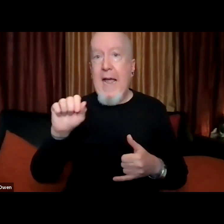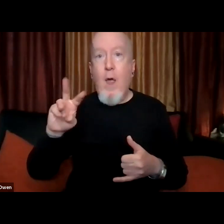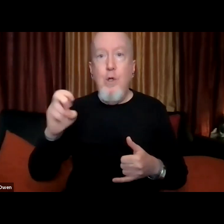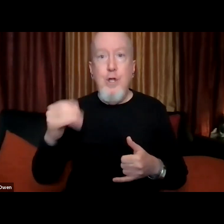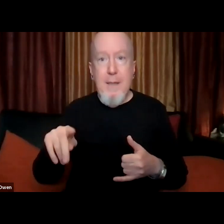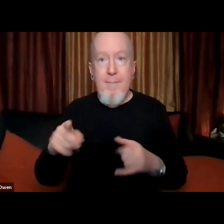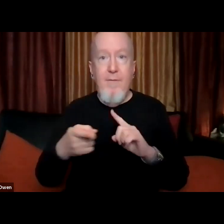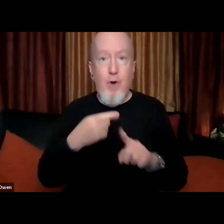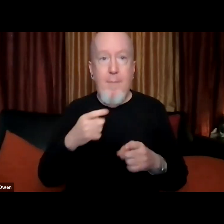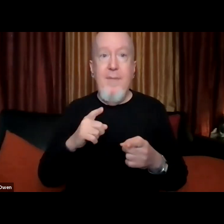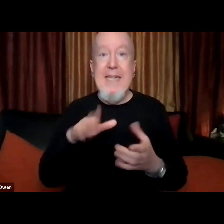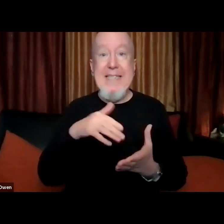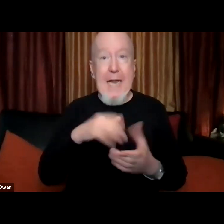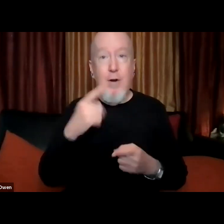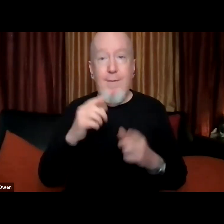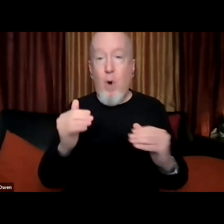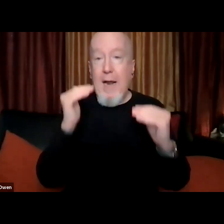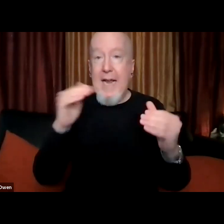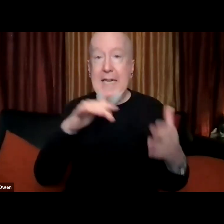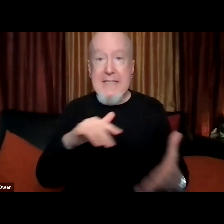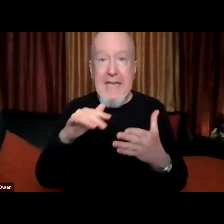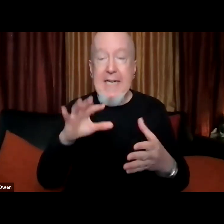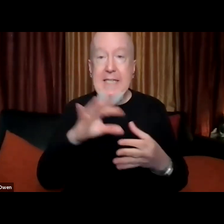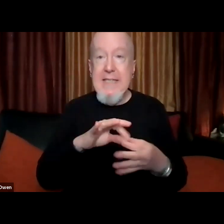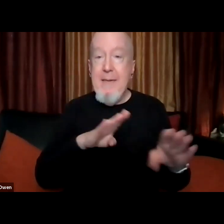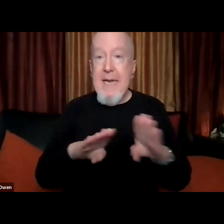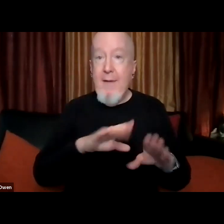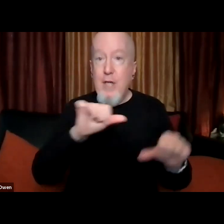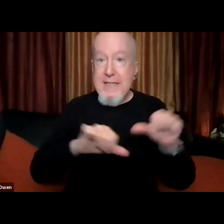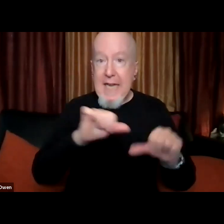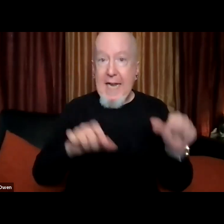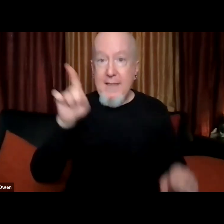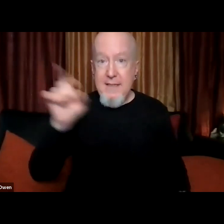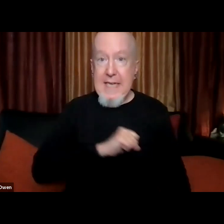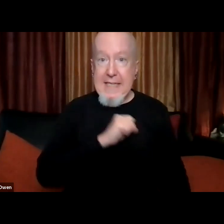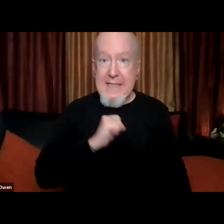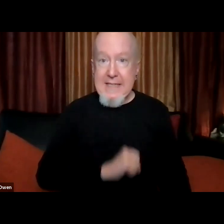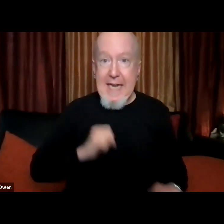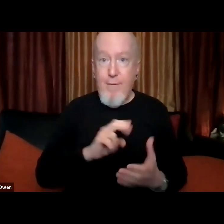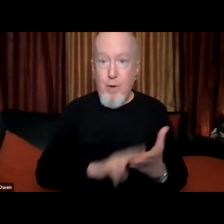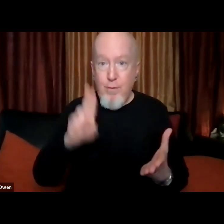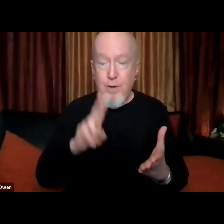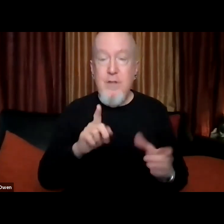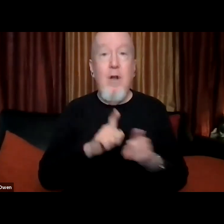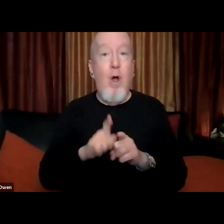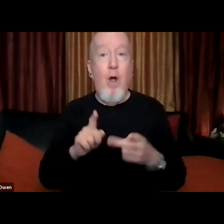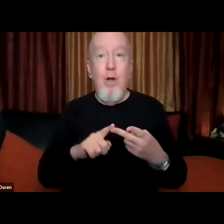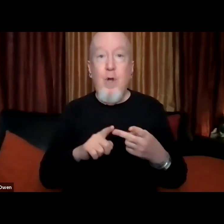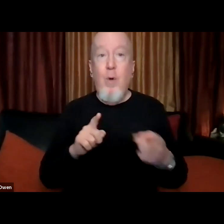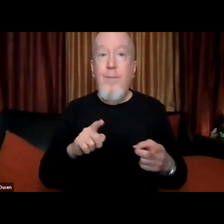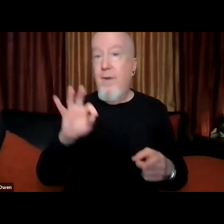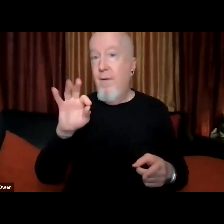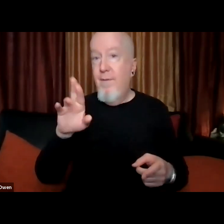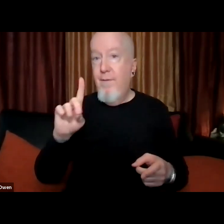the center for advanced studies and behavioral sciences at stanford university and the ford